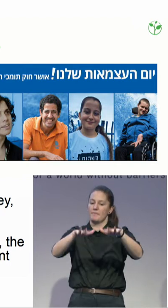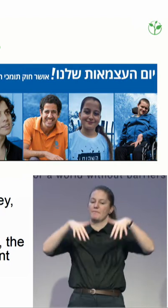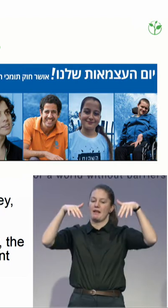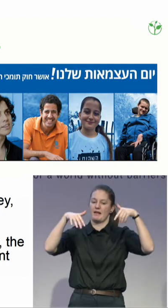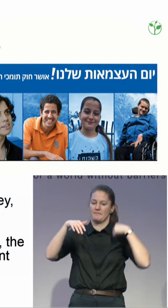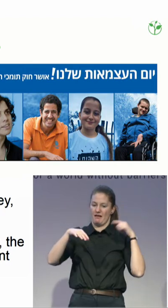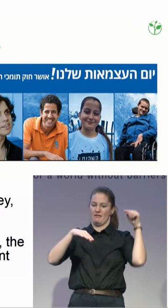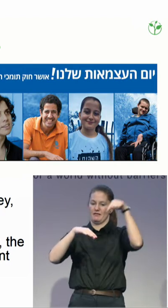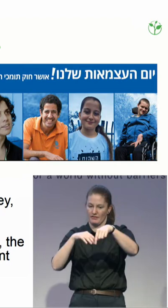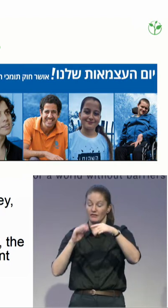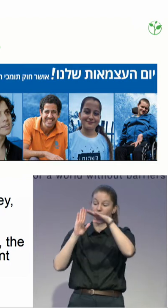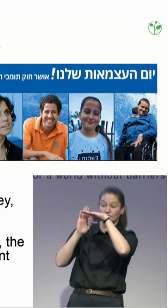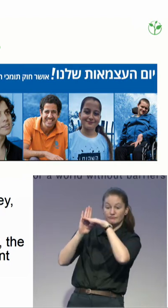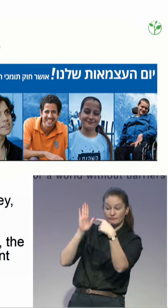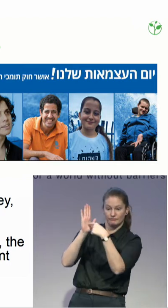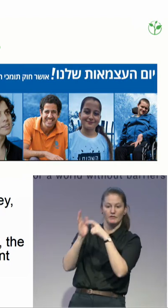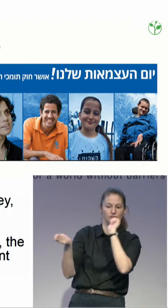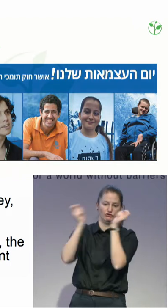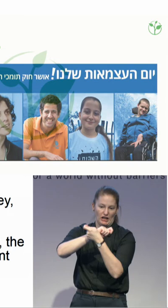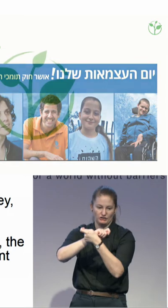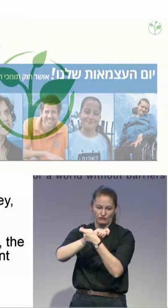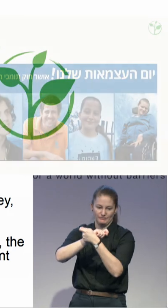have more and more people being supported. Thank you very much.